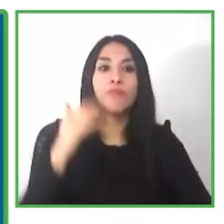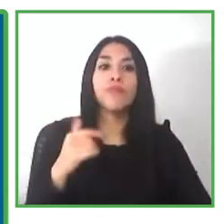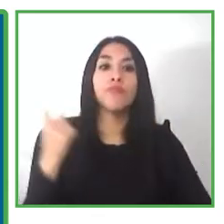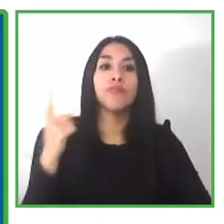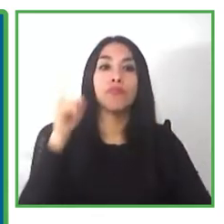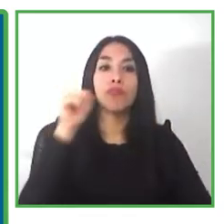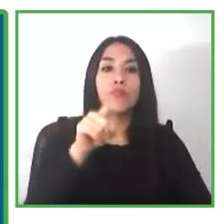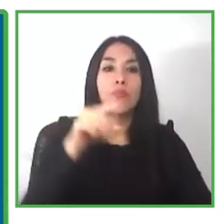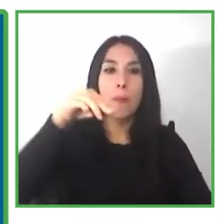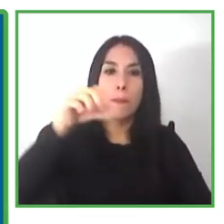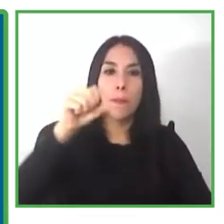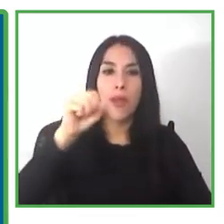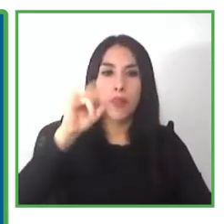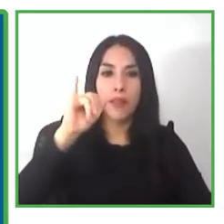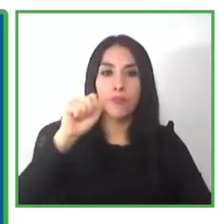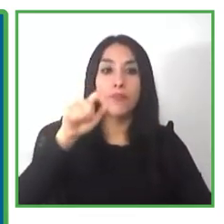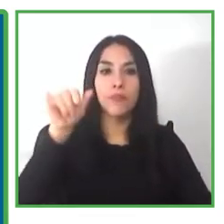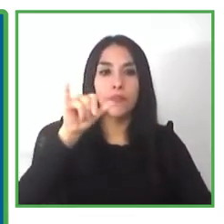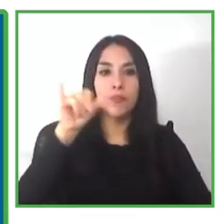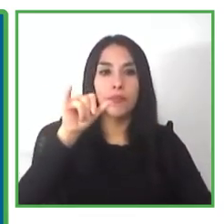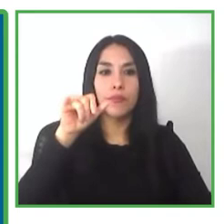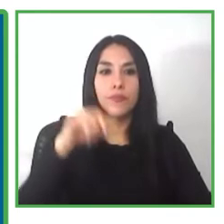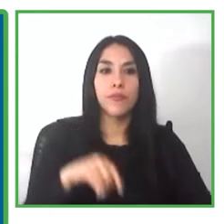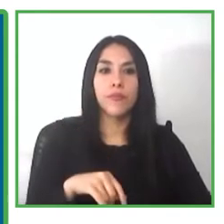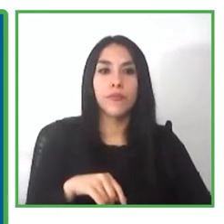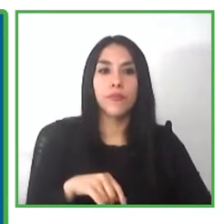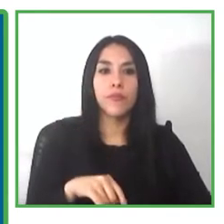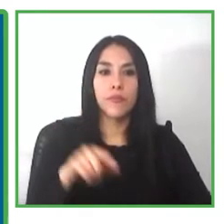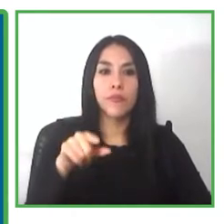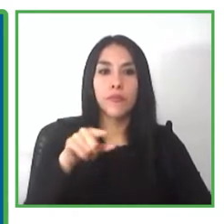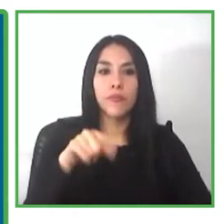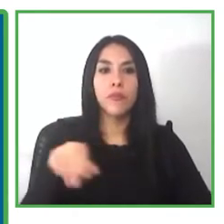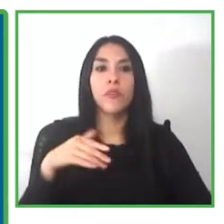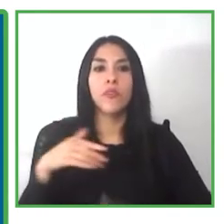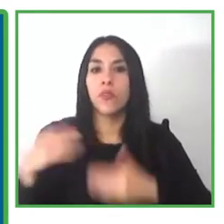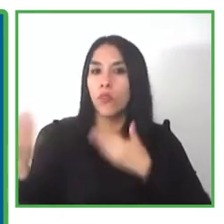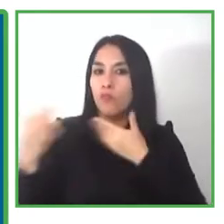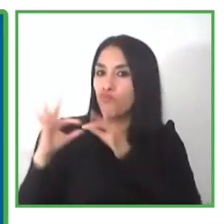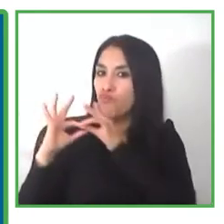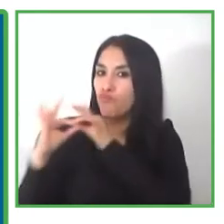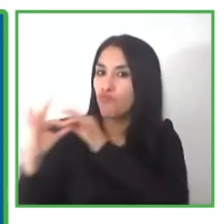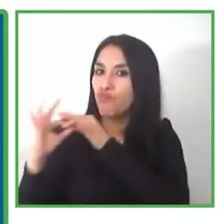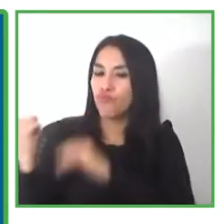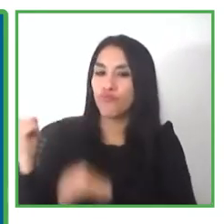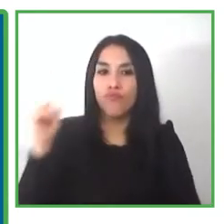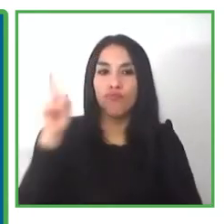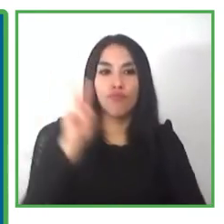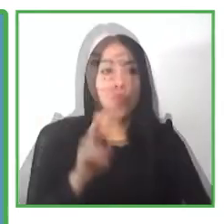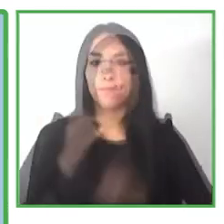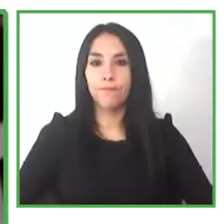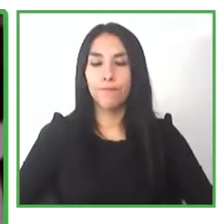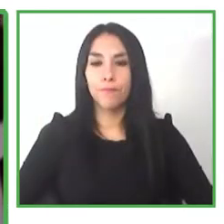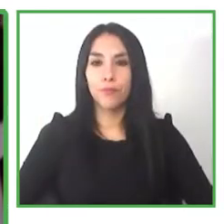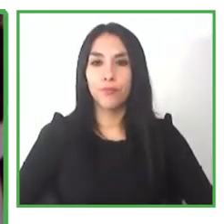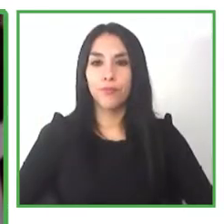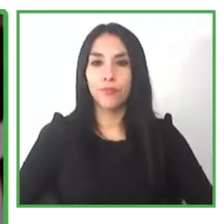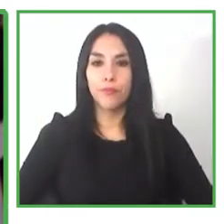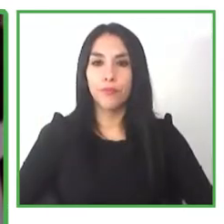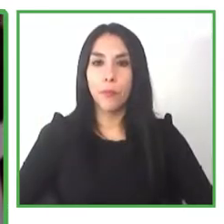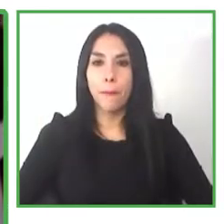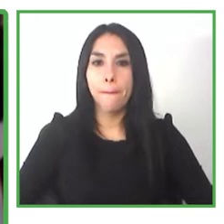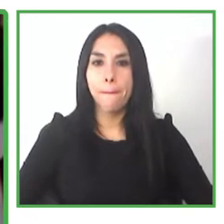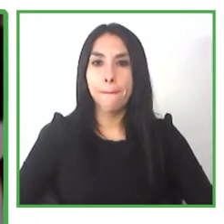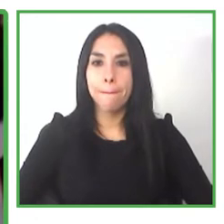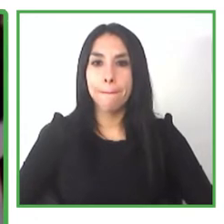uh cognitive disabilities so thank you very much marion and jane hello